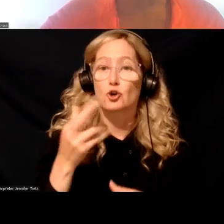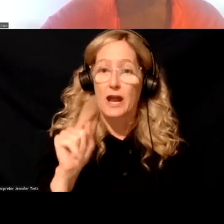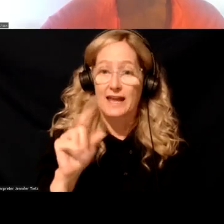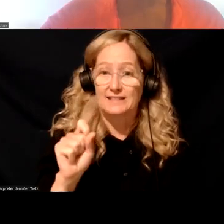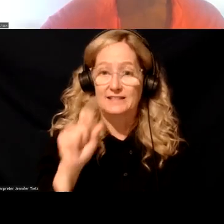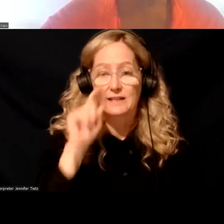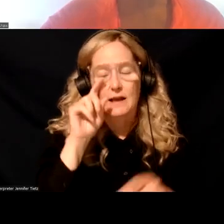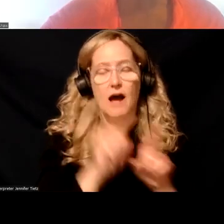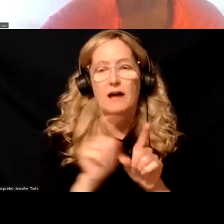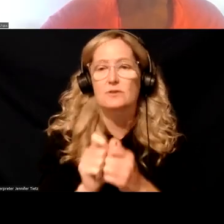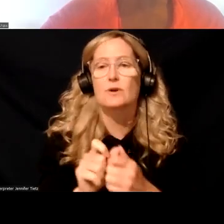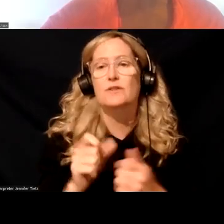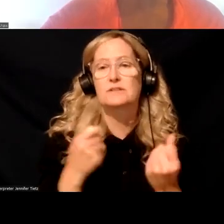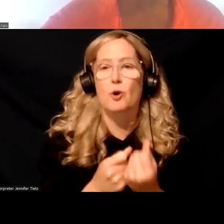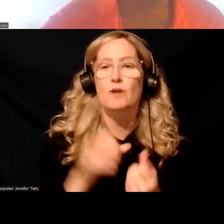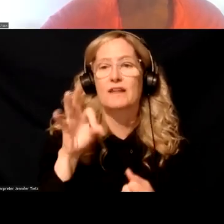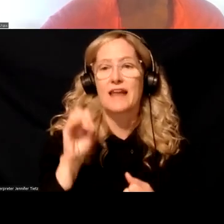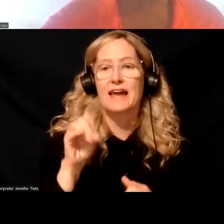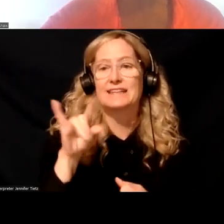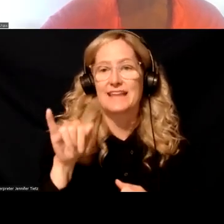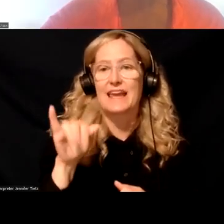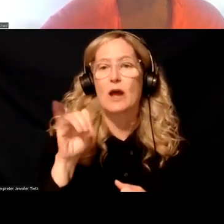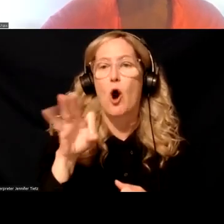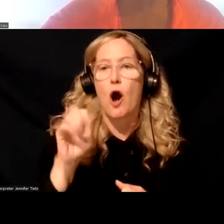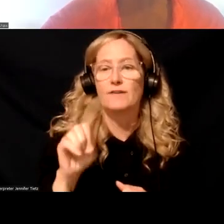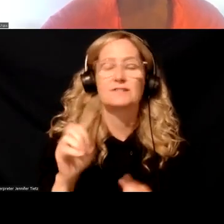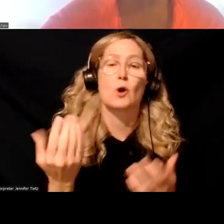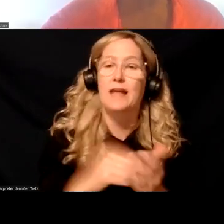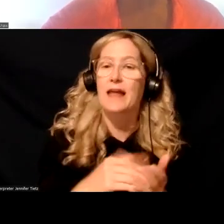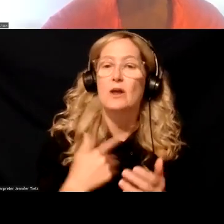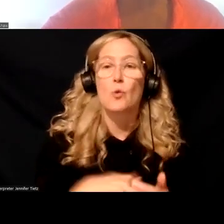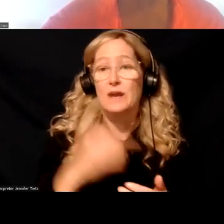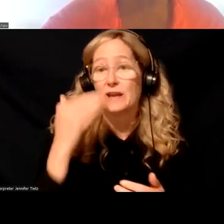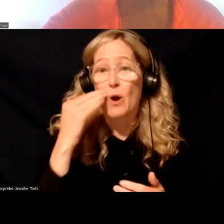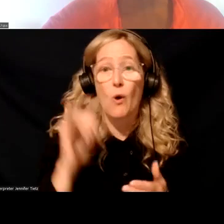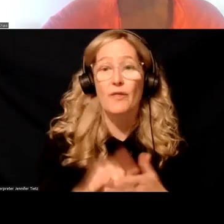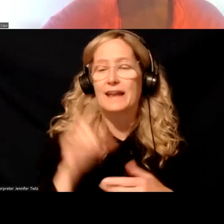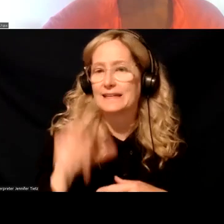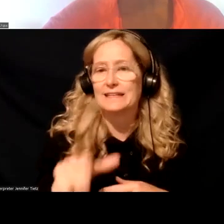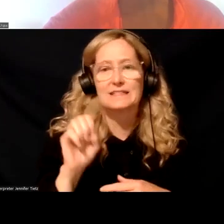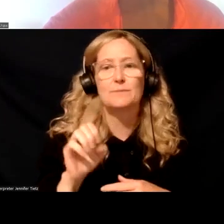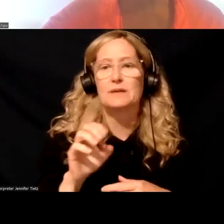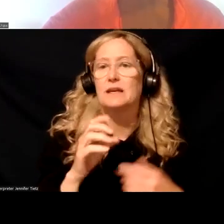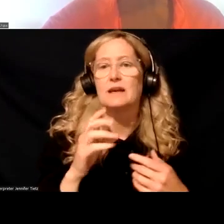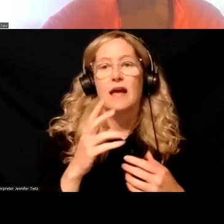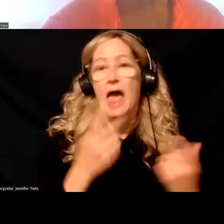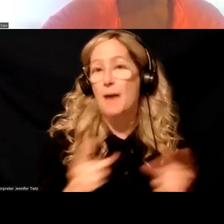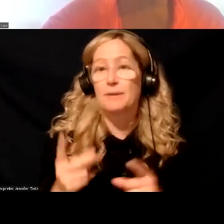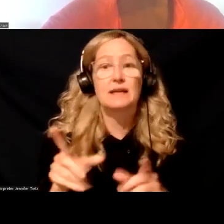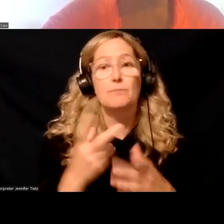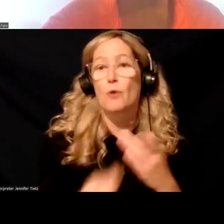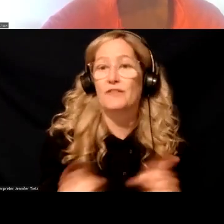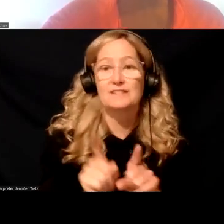with support of the 988 office, um, as well. So we just, just once again, we're, we know that this is, needs to be a co-occurring approach. That document